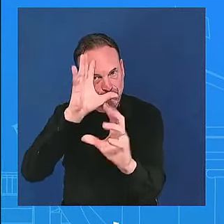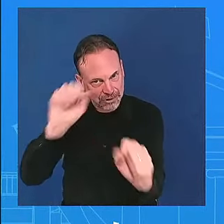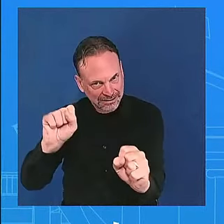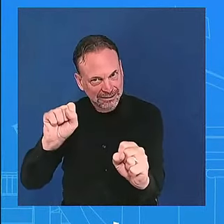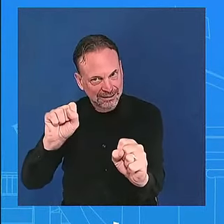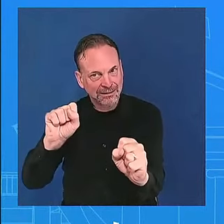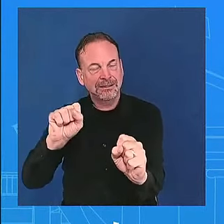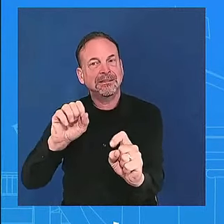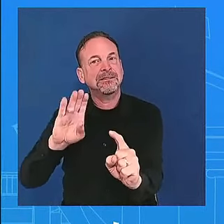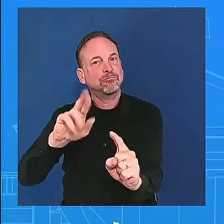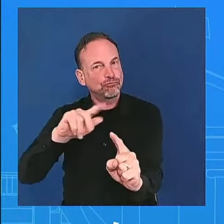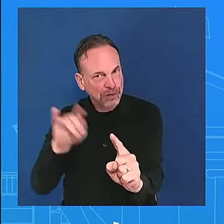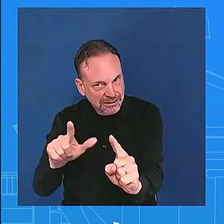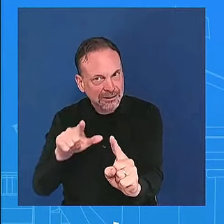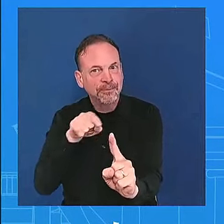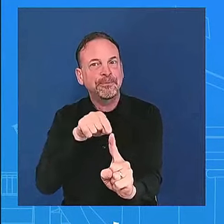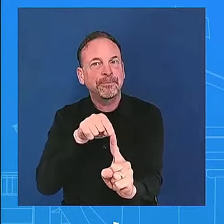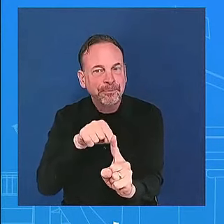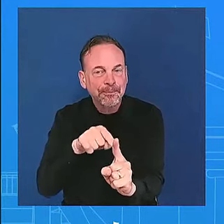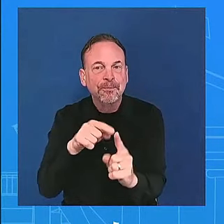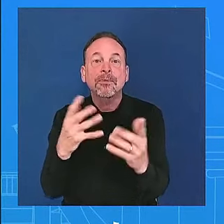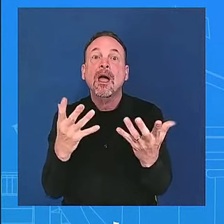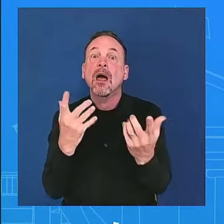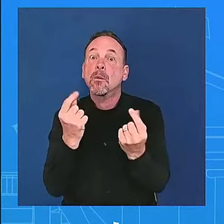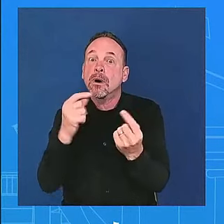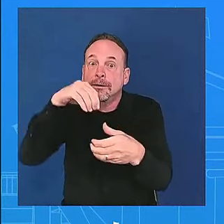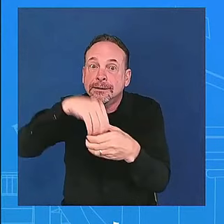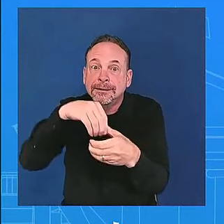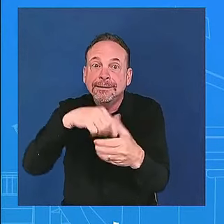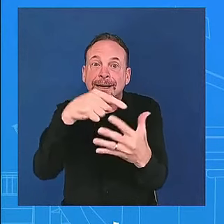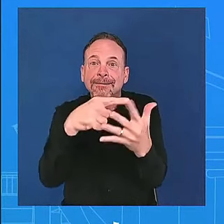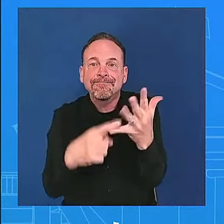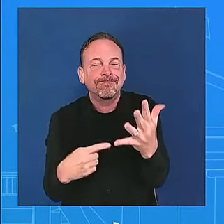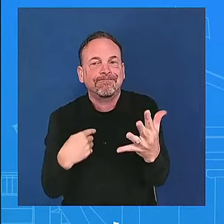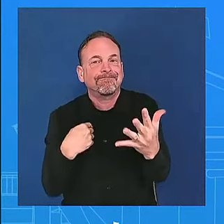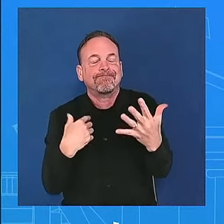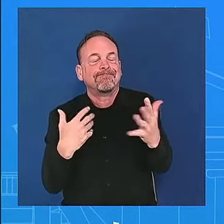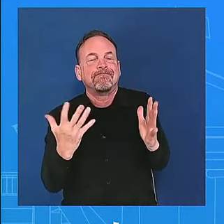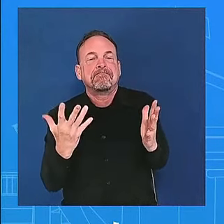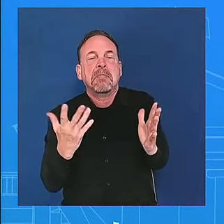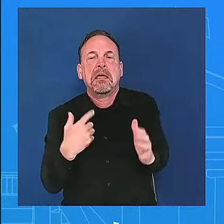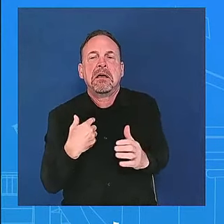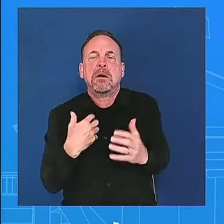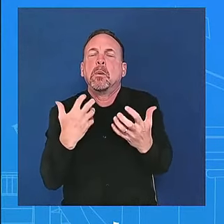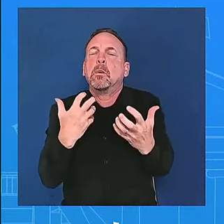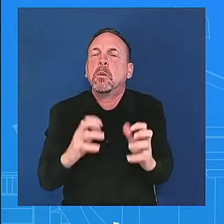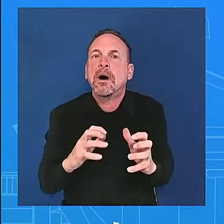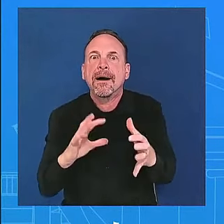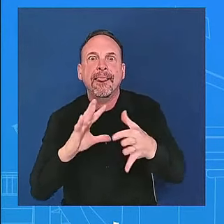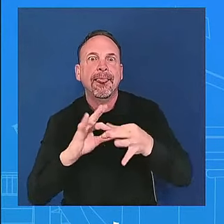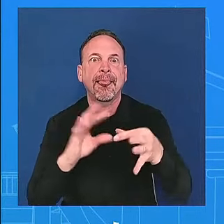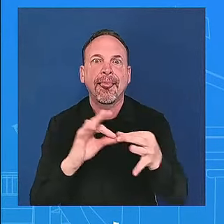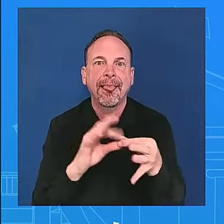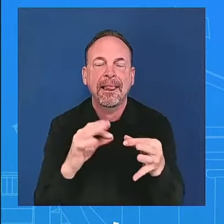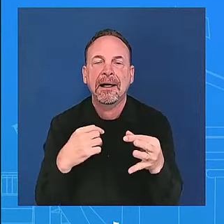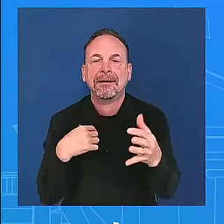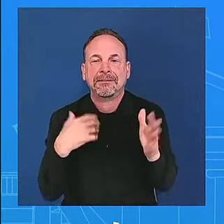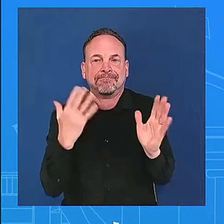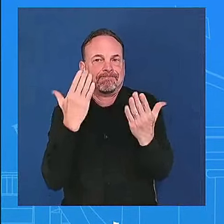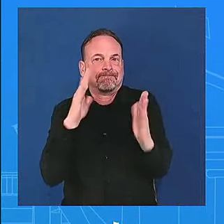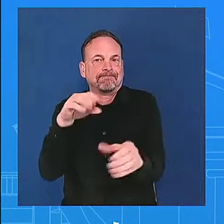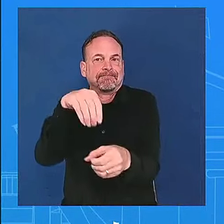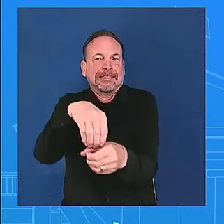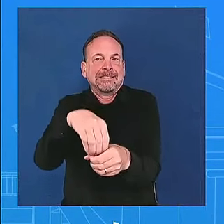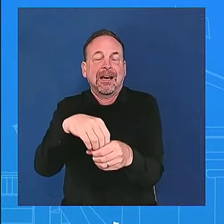ahead of that call uh i i think i have said before and uh we have said here that the world is watching uh we're not going to get